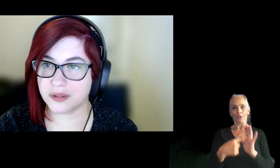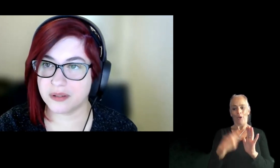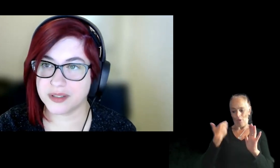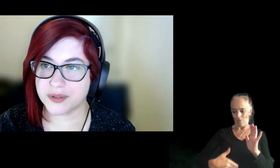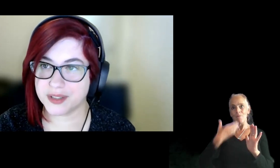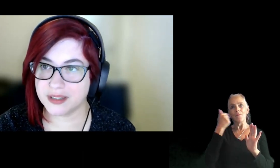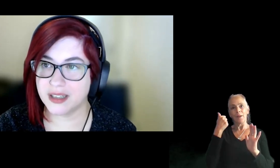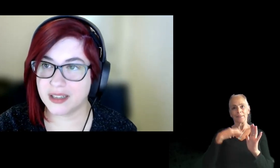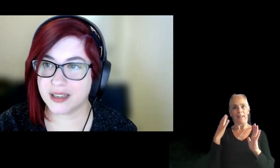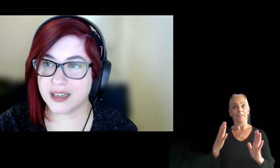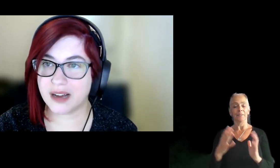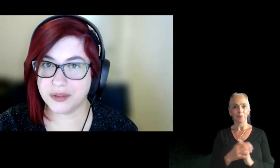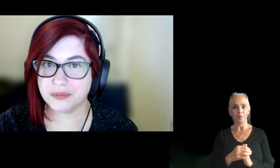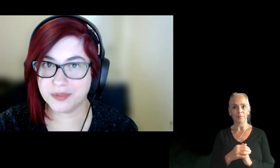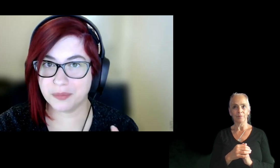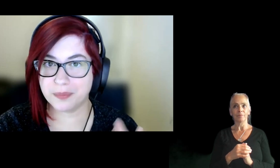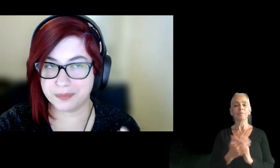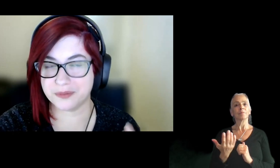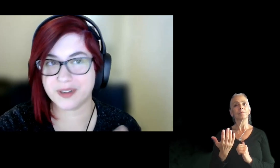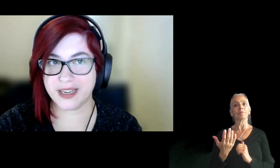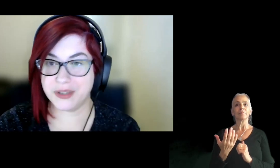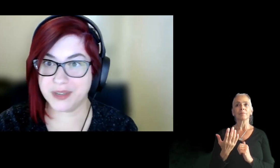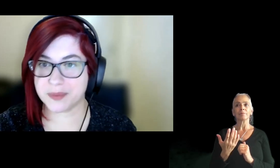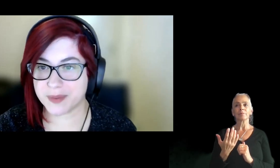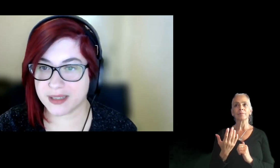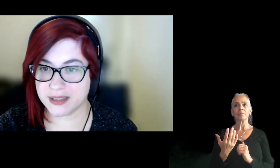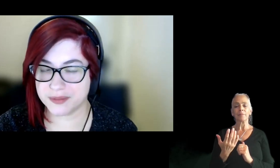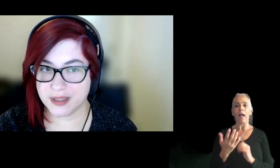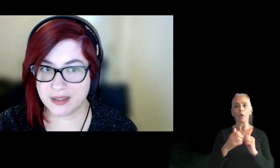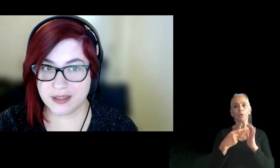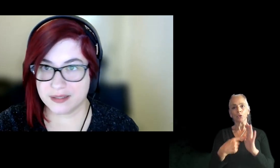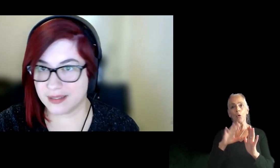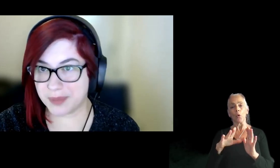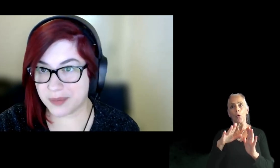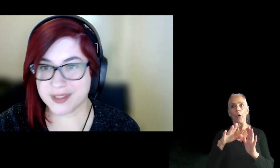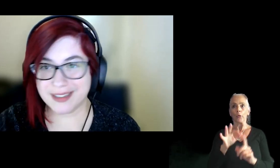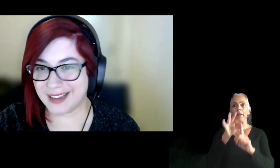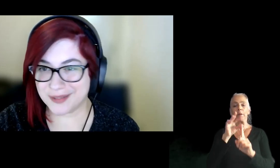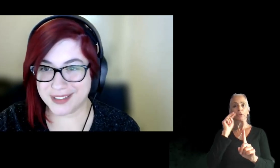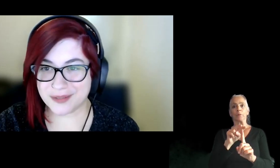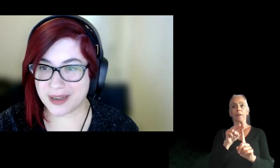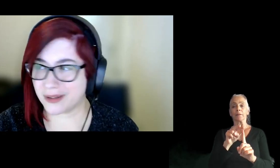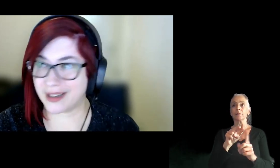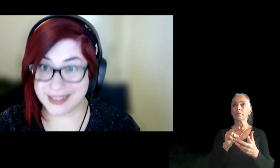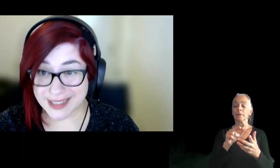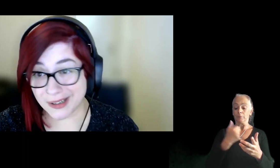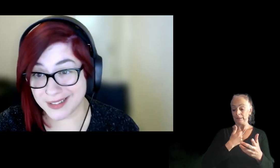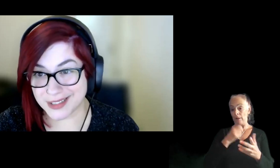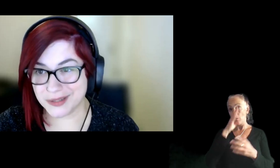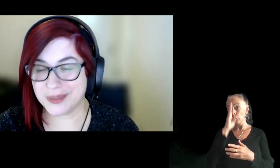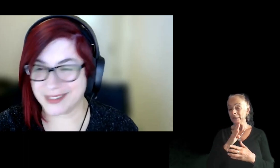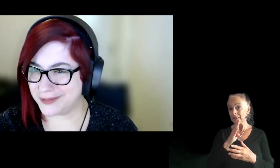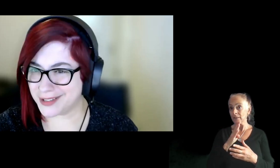an overall situation, like how you, you provide a unique perspective, like being Brazilian, having different background. I did